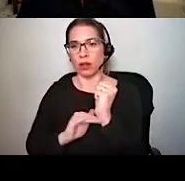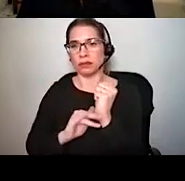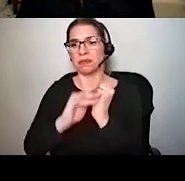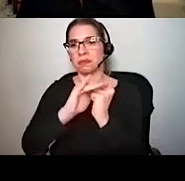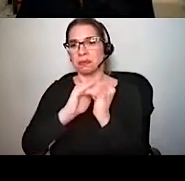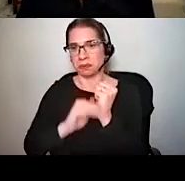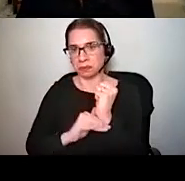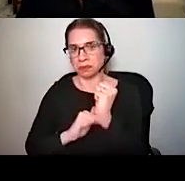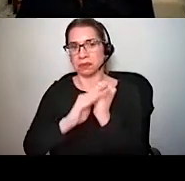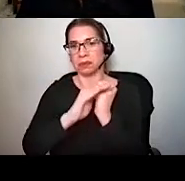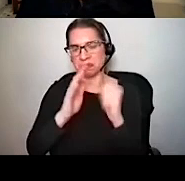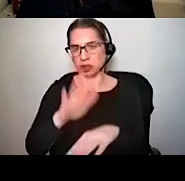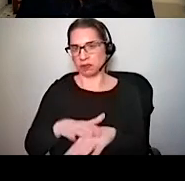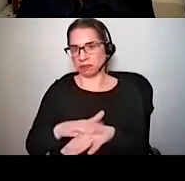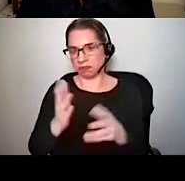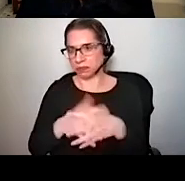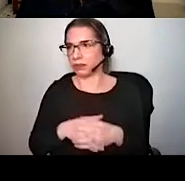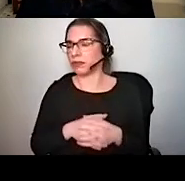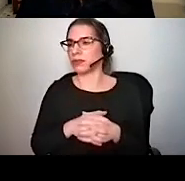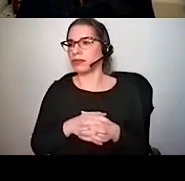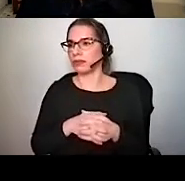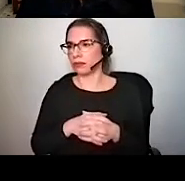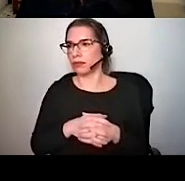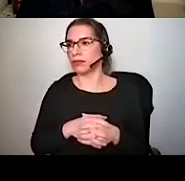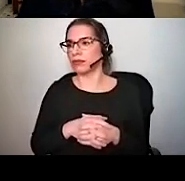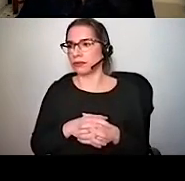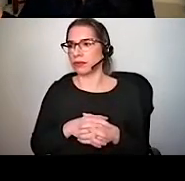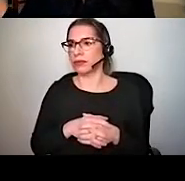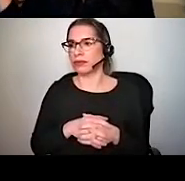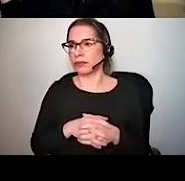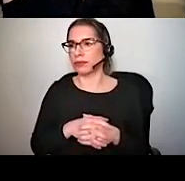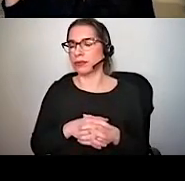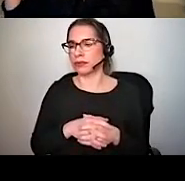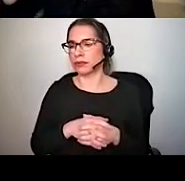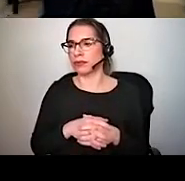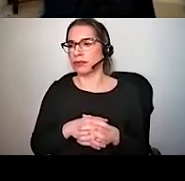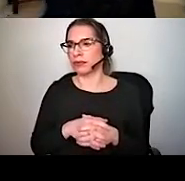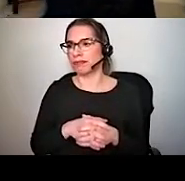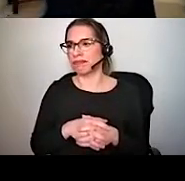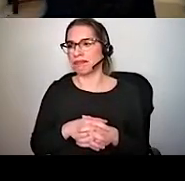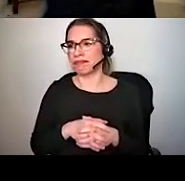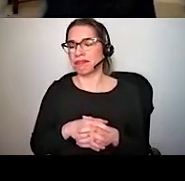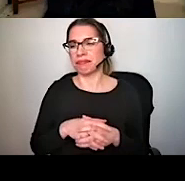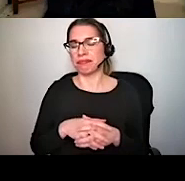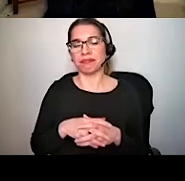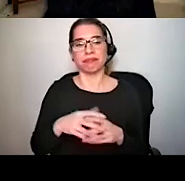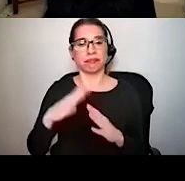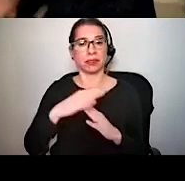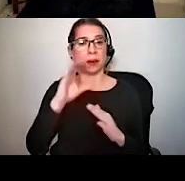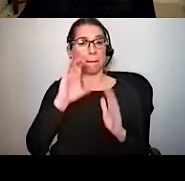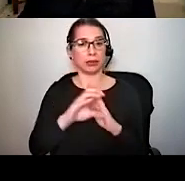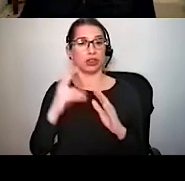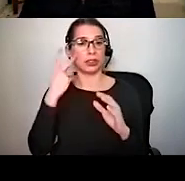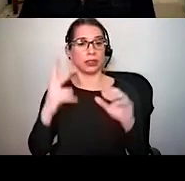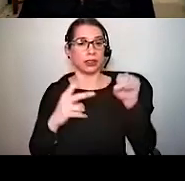So in this top panel, we can see the orientation from the side of the horizontal sections.